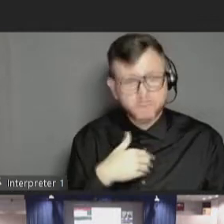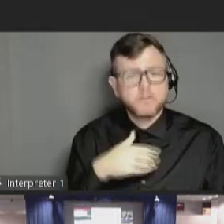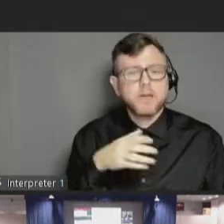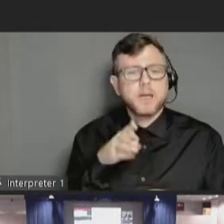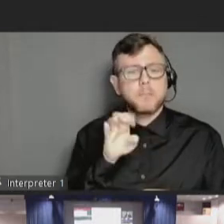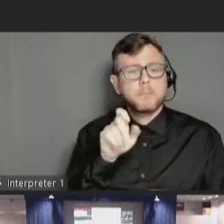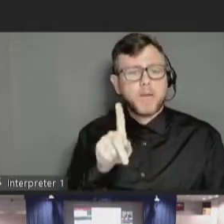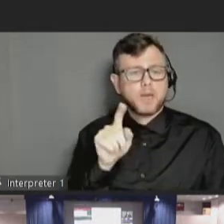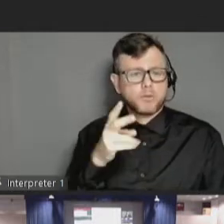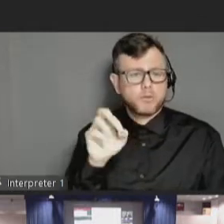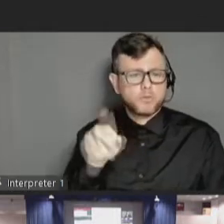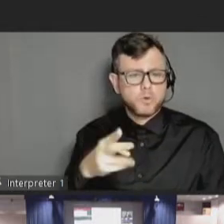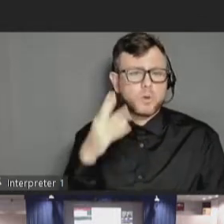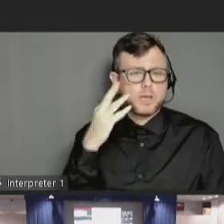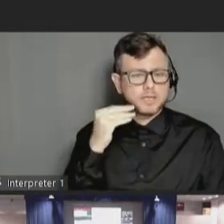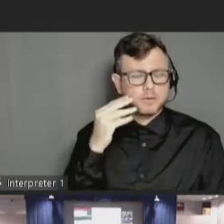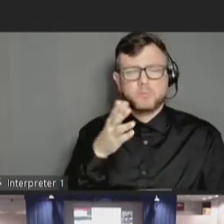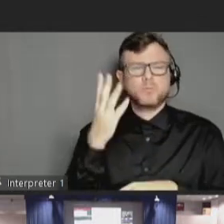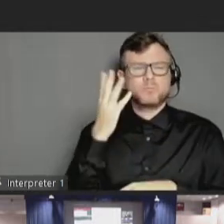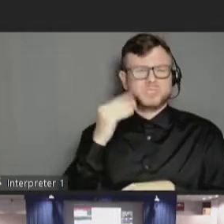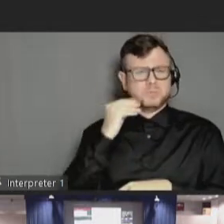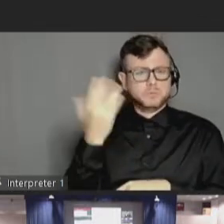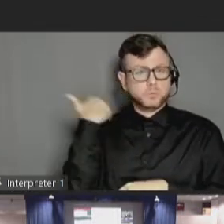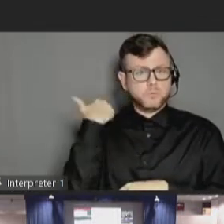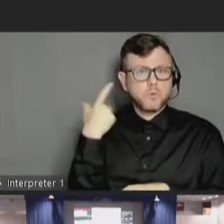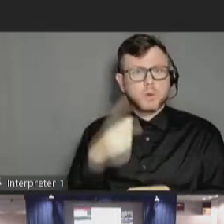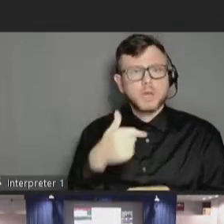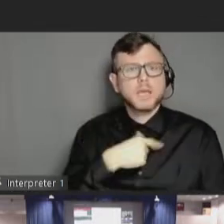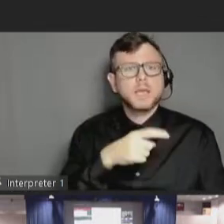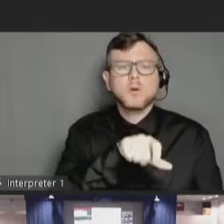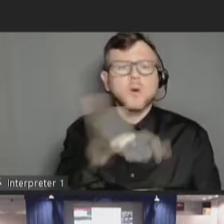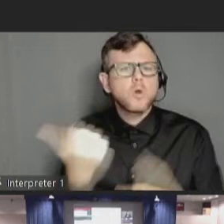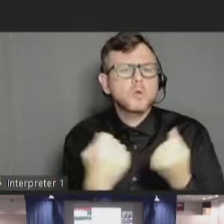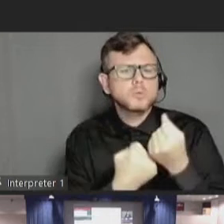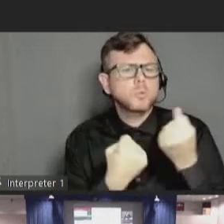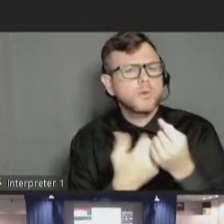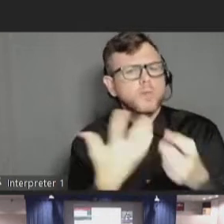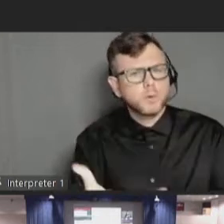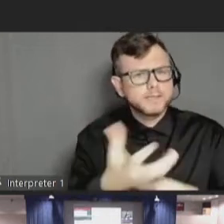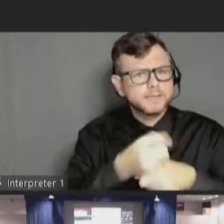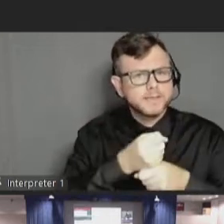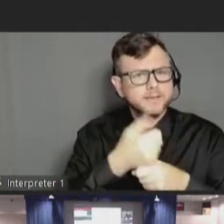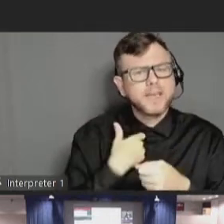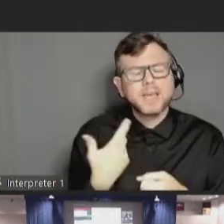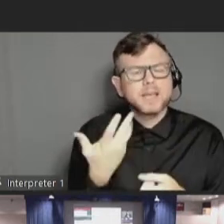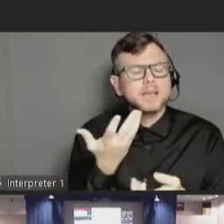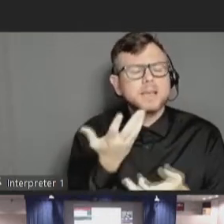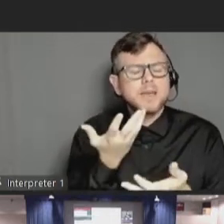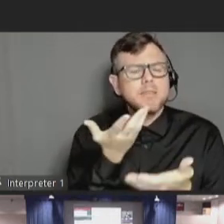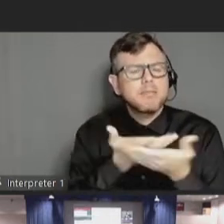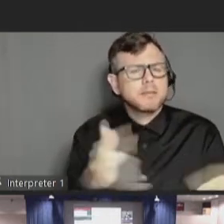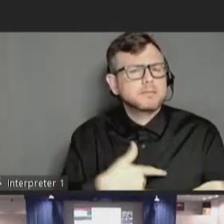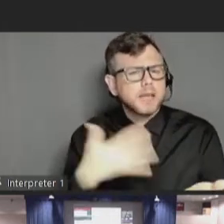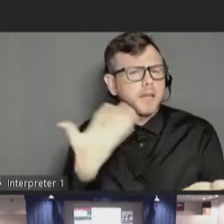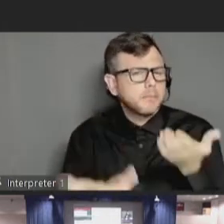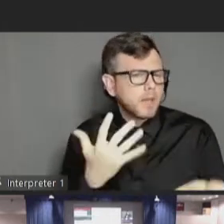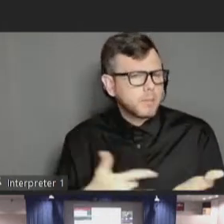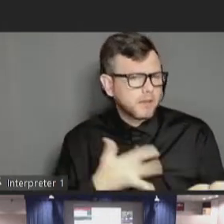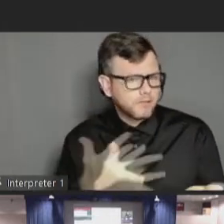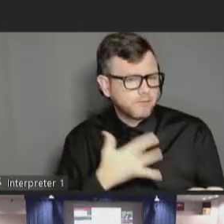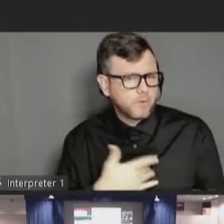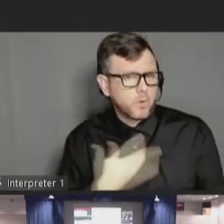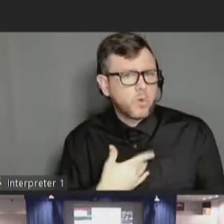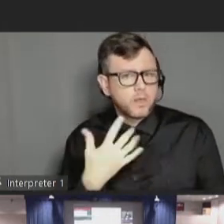and information about any supports the person receiving the vaccine may find helpful. To break down language